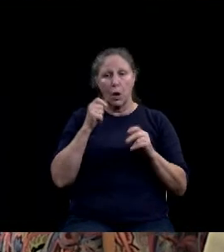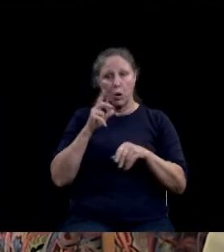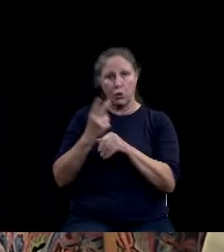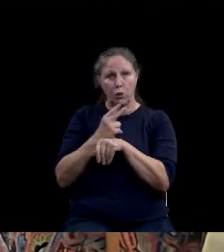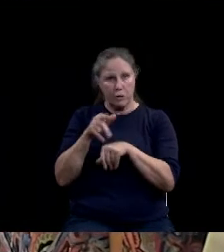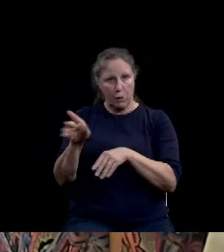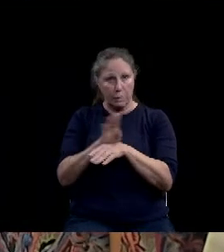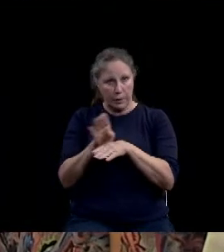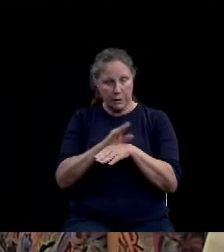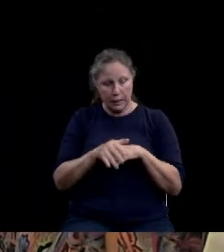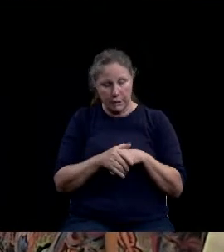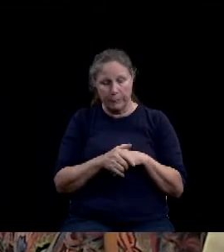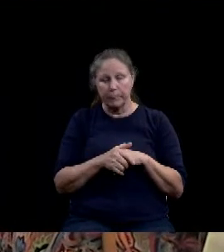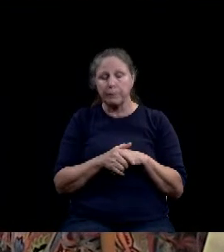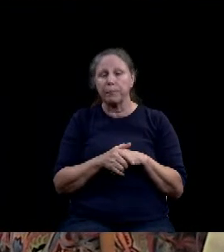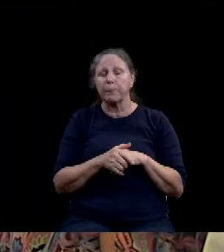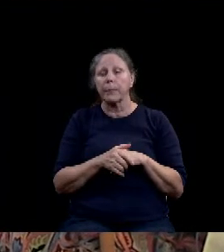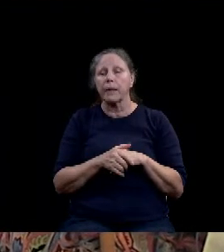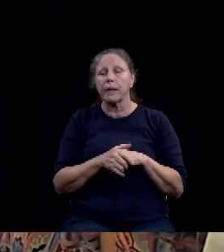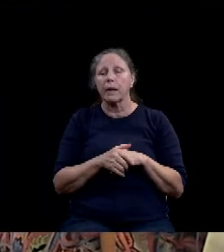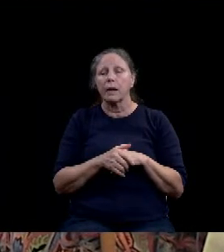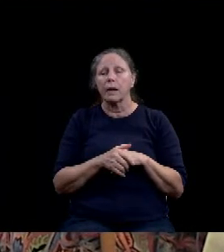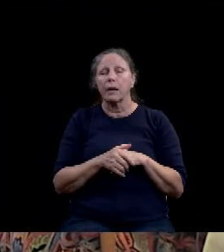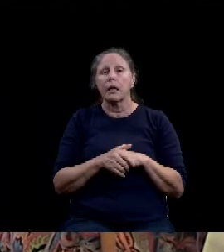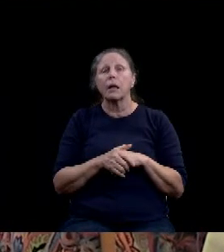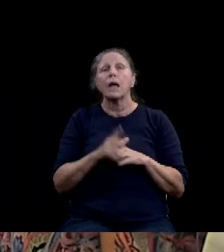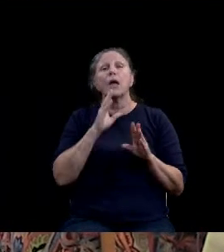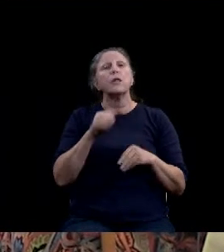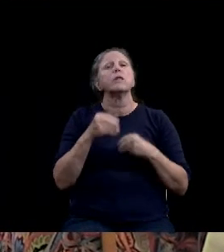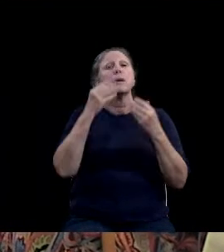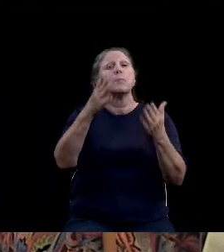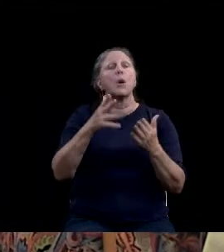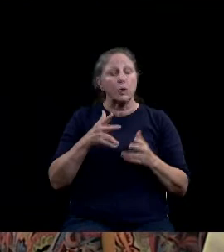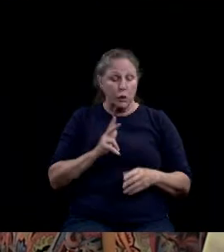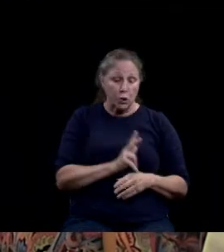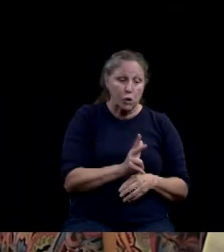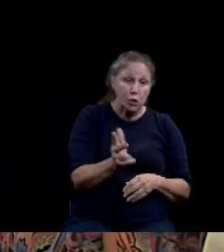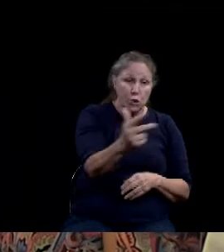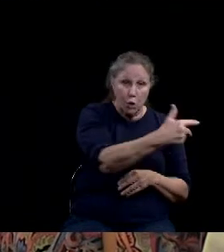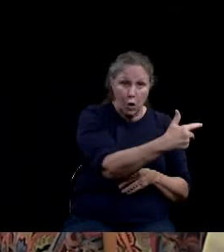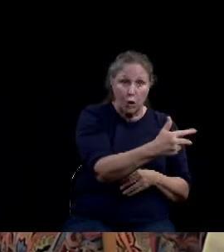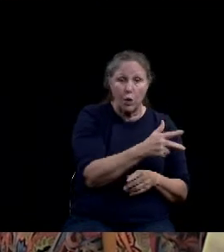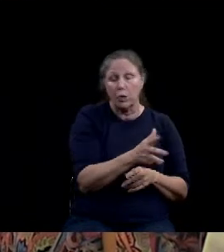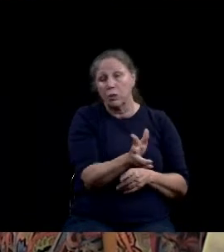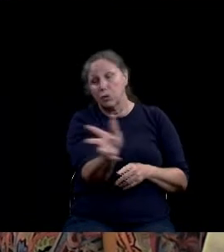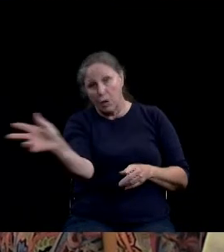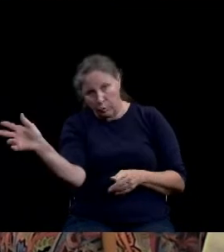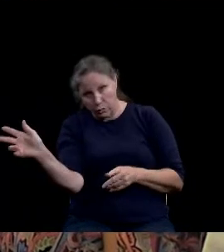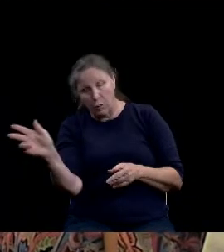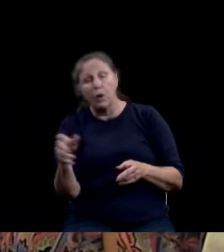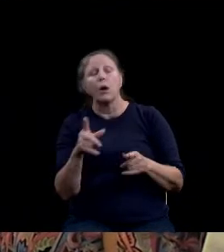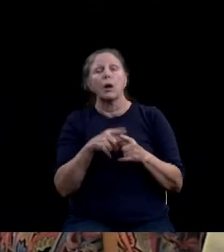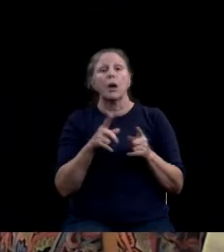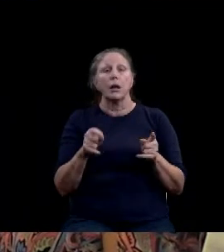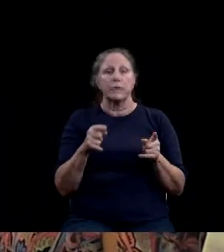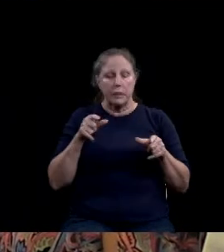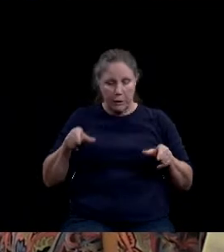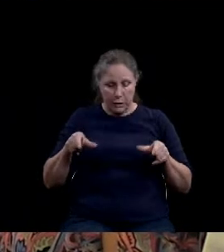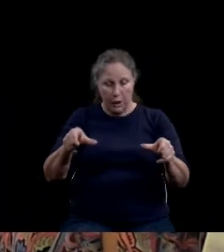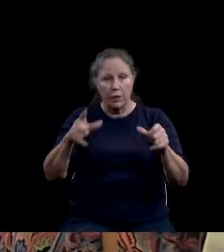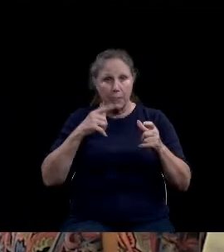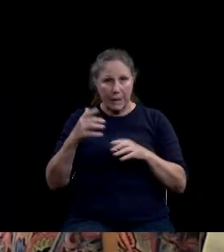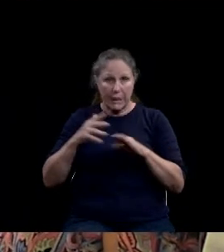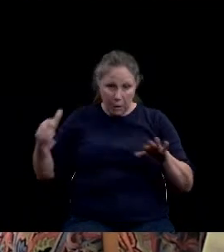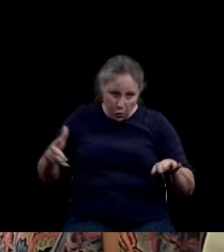The proposed auxiliary turn lanes consist of left turn and right turn movements, declaration, acceleration, deceleration, and those